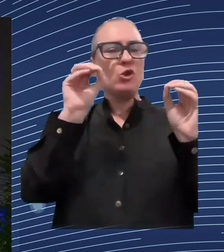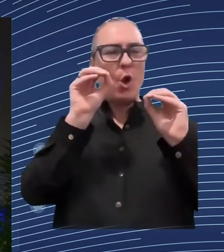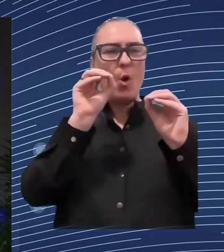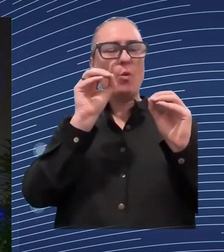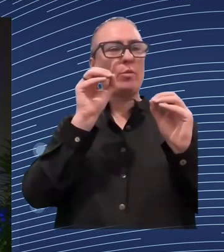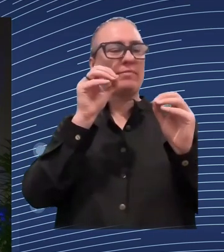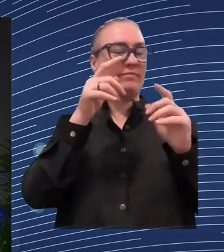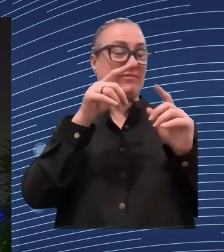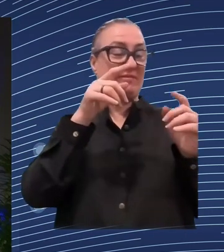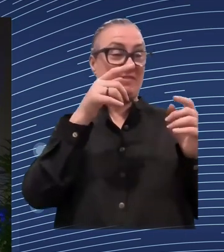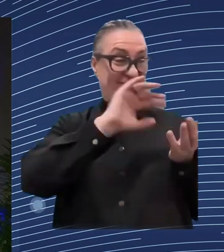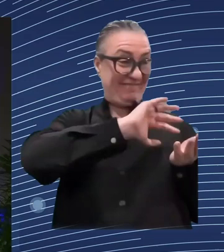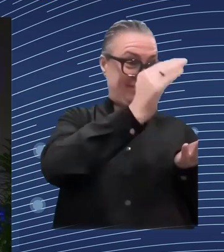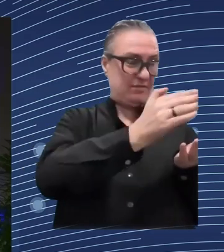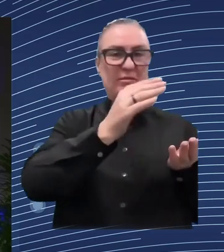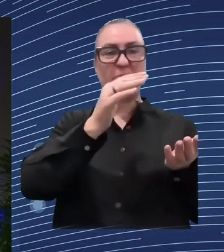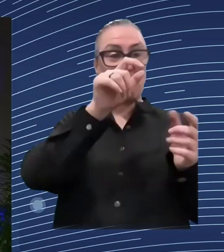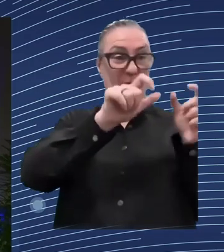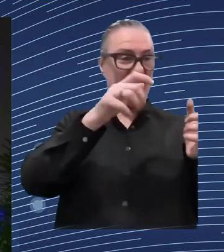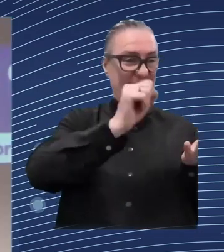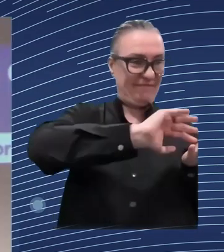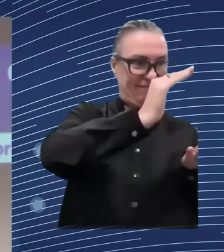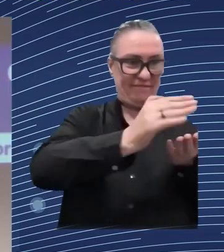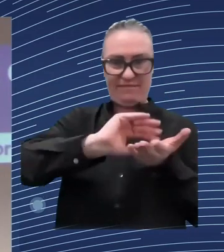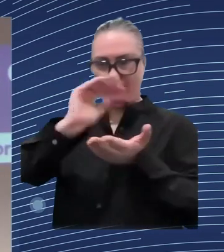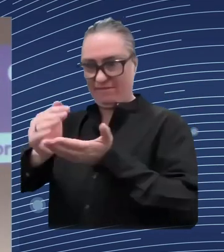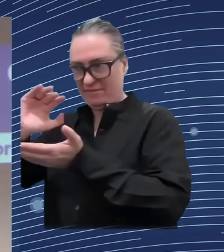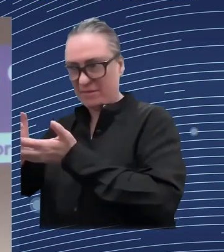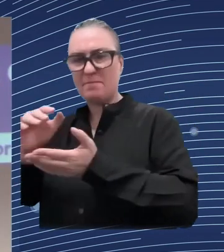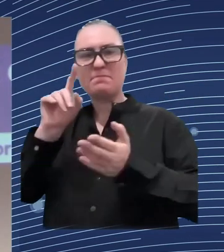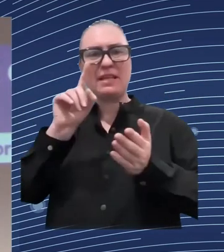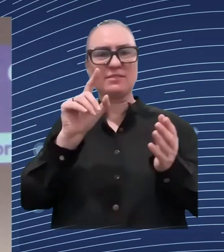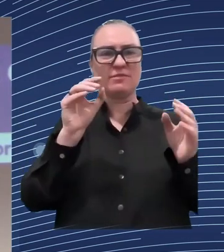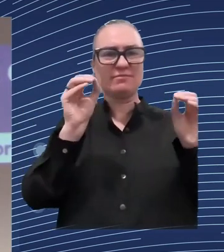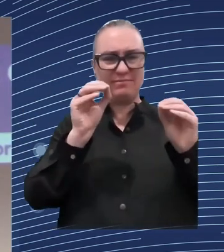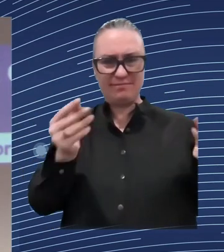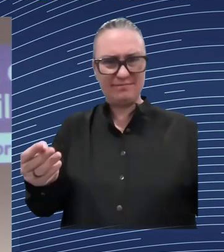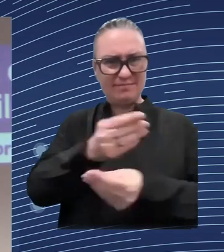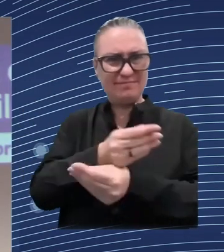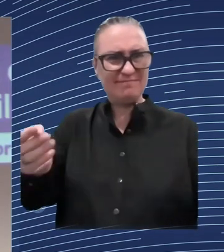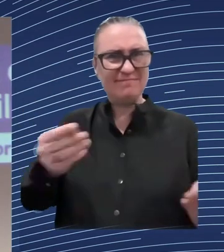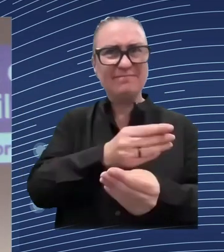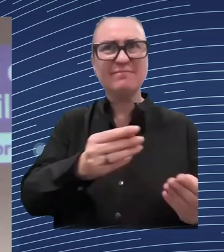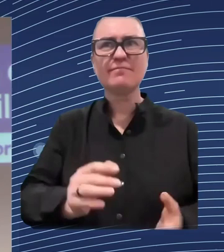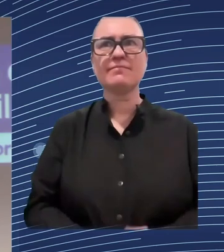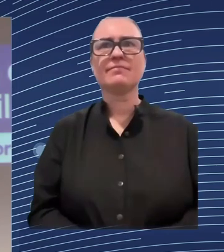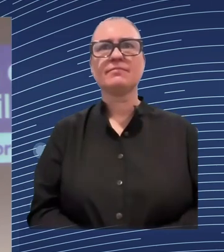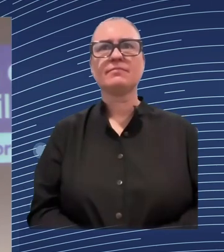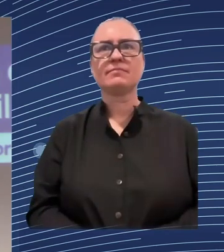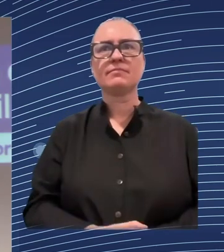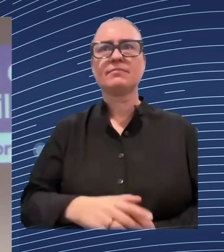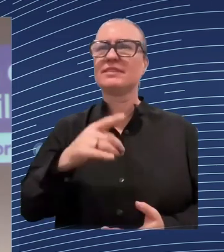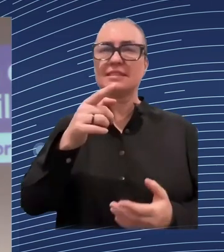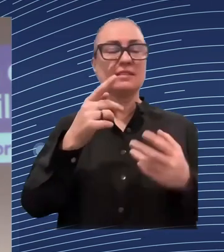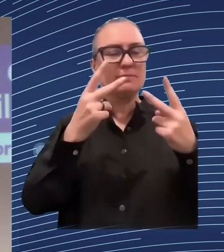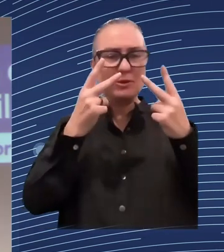Just because that's a point, I think, which is very important is the availability of the administrative data. mean, some progress, huge progress have been made. The academic world has